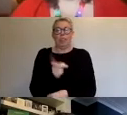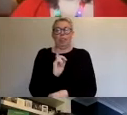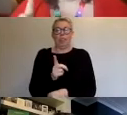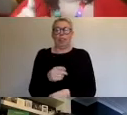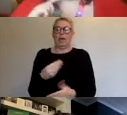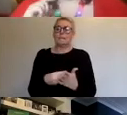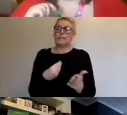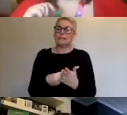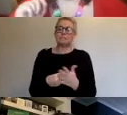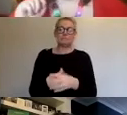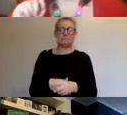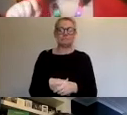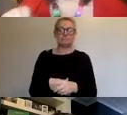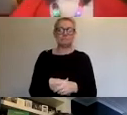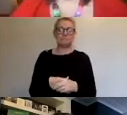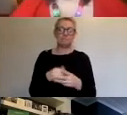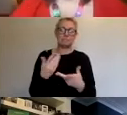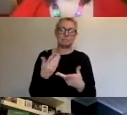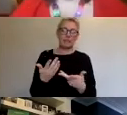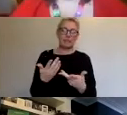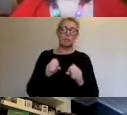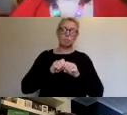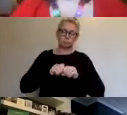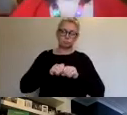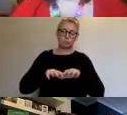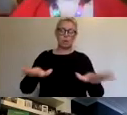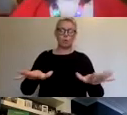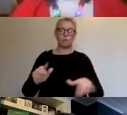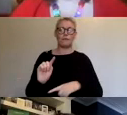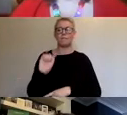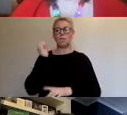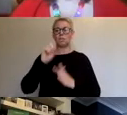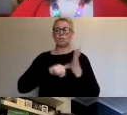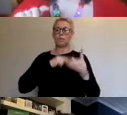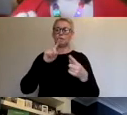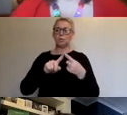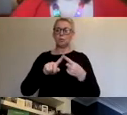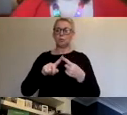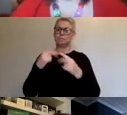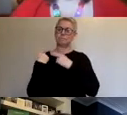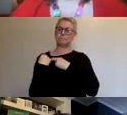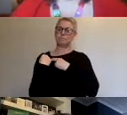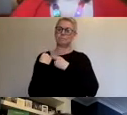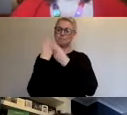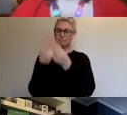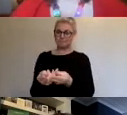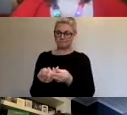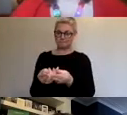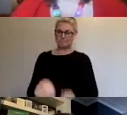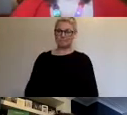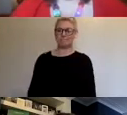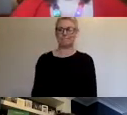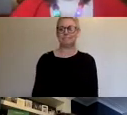And there's a bit more timeline and we launched on the 1st of June with a kind of trial event on the 23rd.